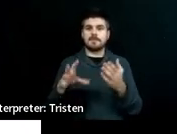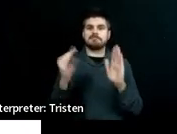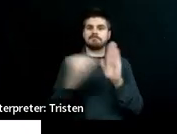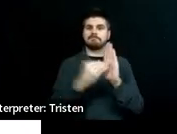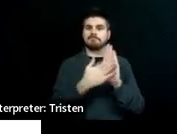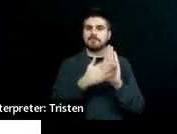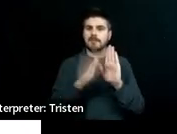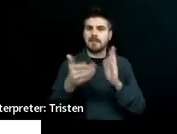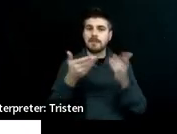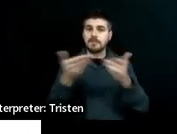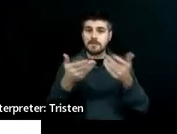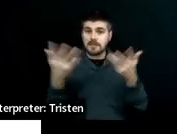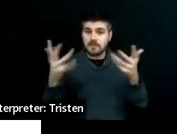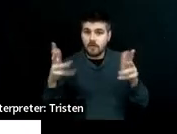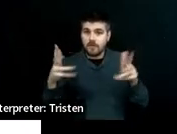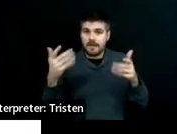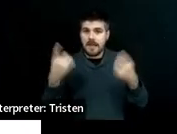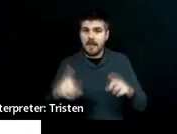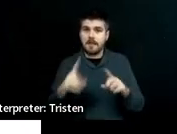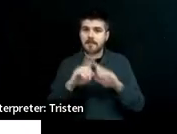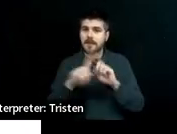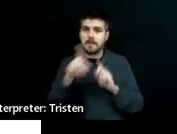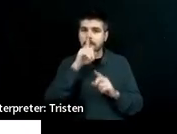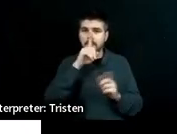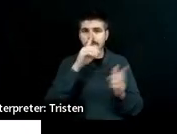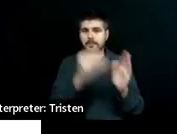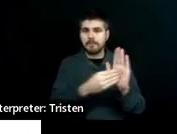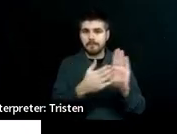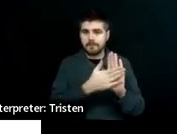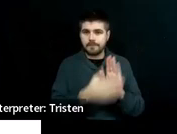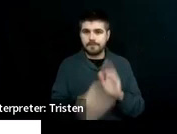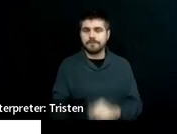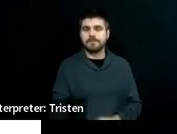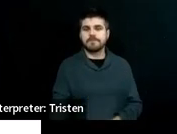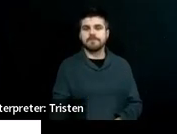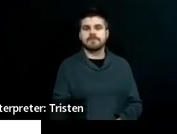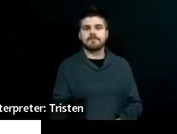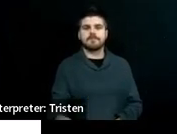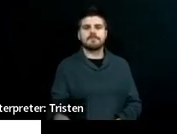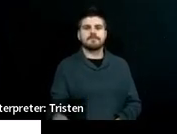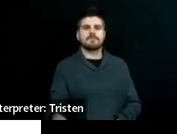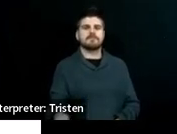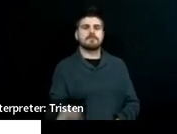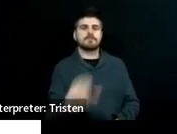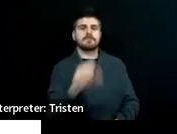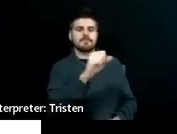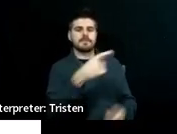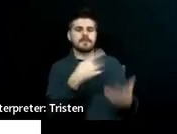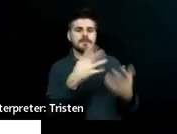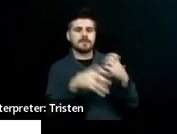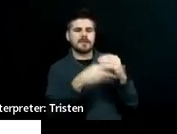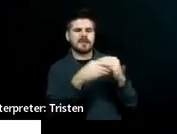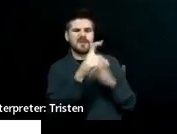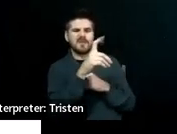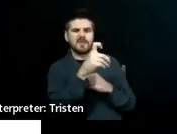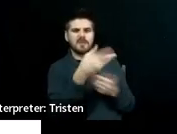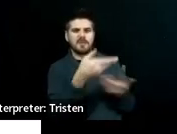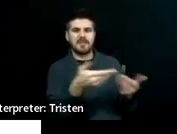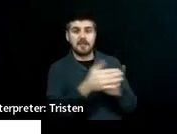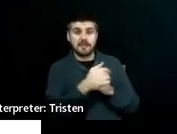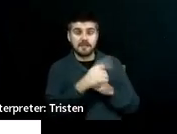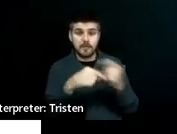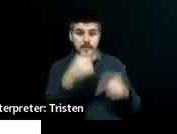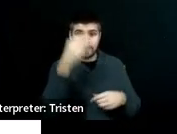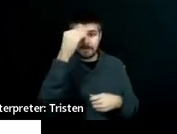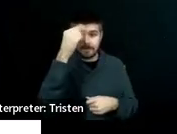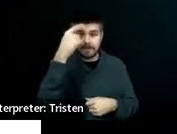already that aren't documented? Mm hmm. Mm just want to add one more thing. When we start, when we think of budgeting